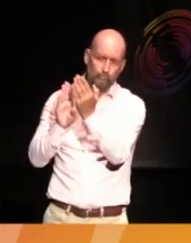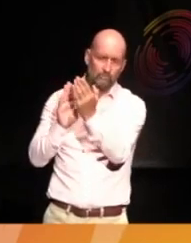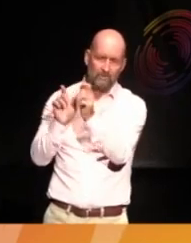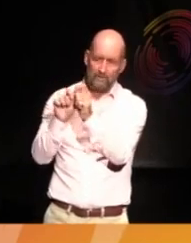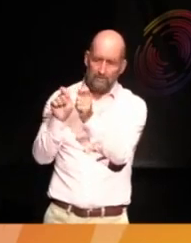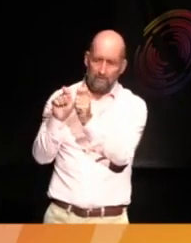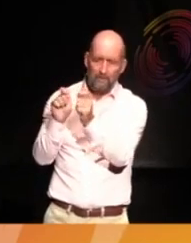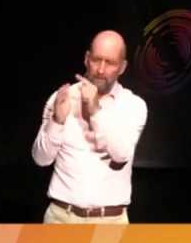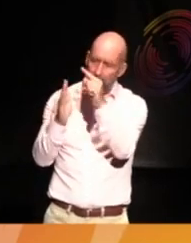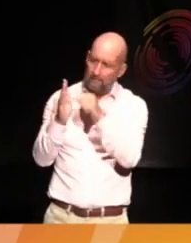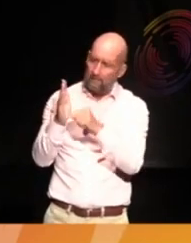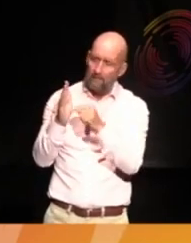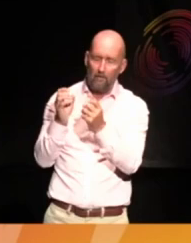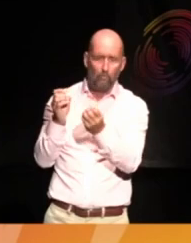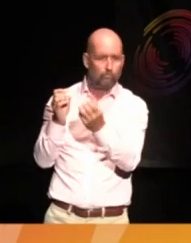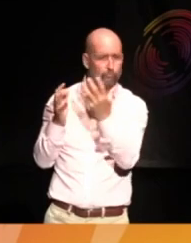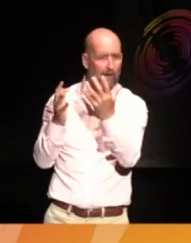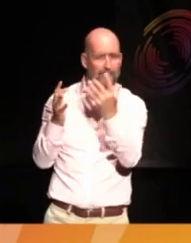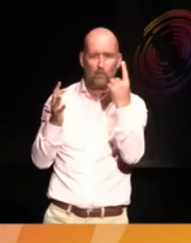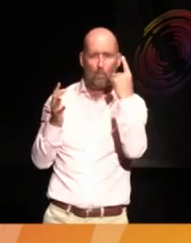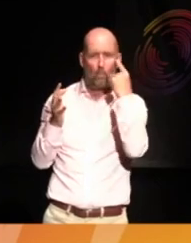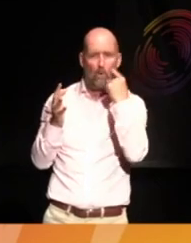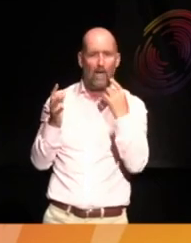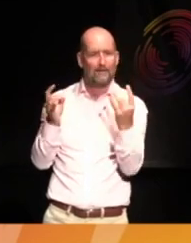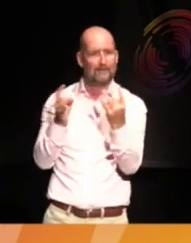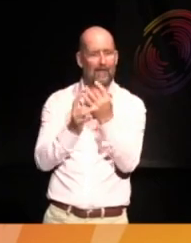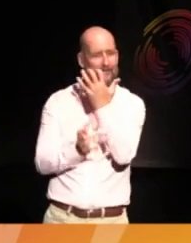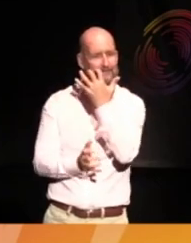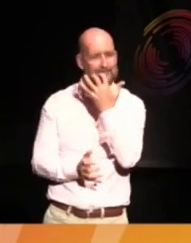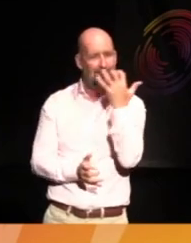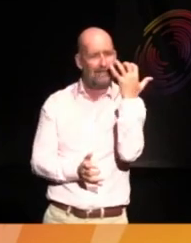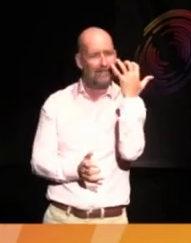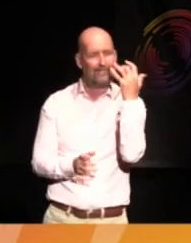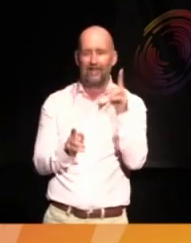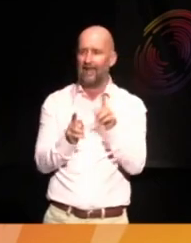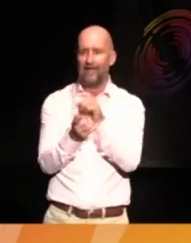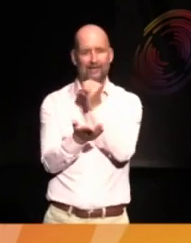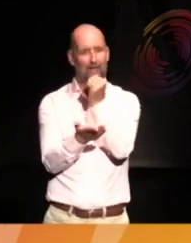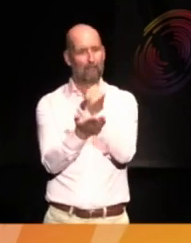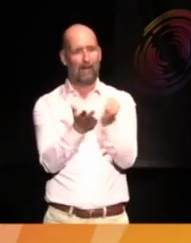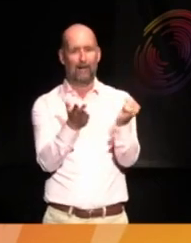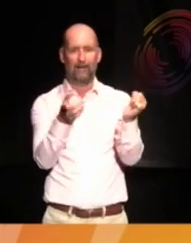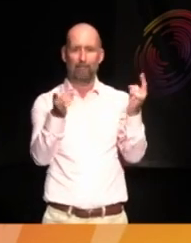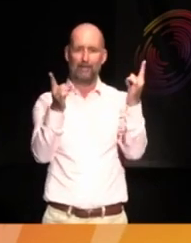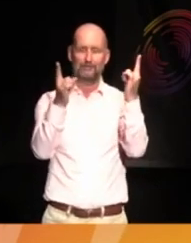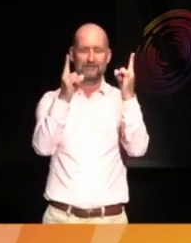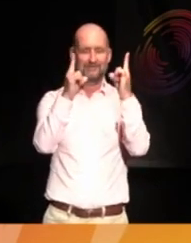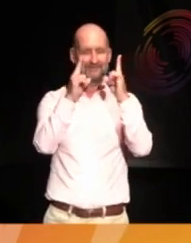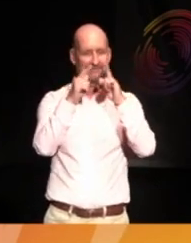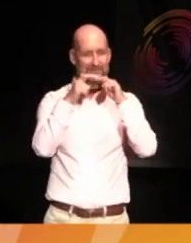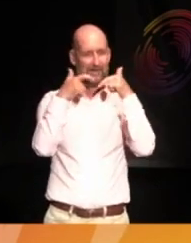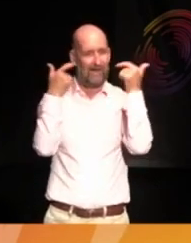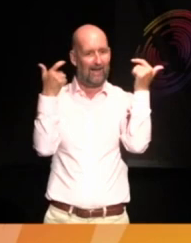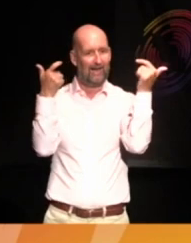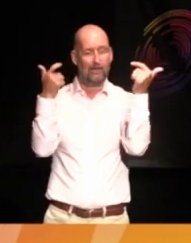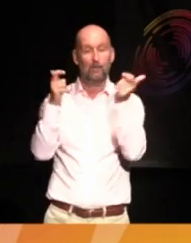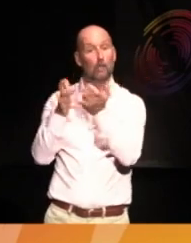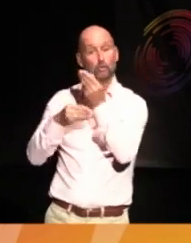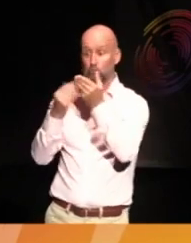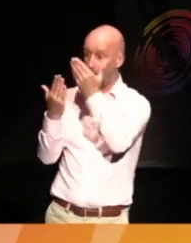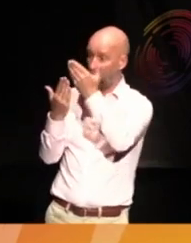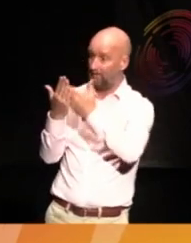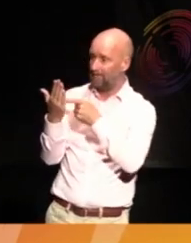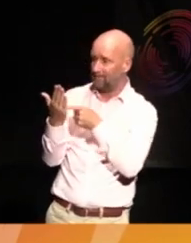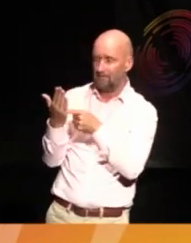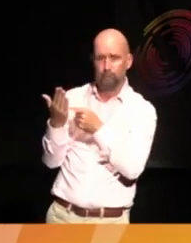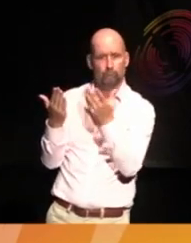their pages are bright, white, like teeth, like a bank manager's smile. Their stories are stored elsewhere,